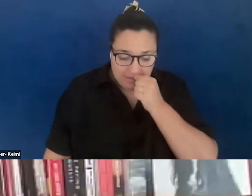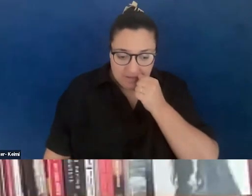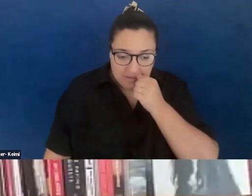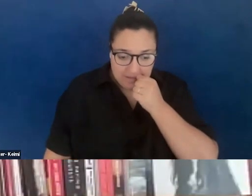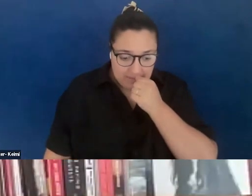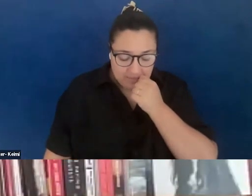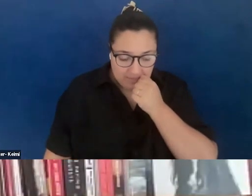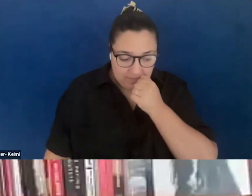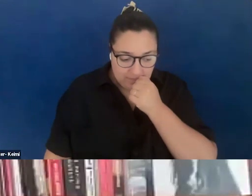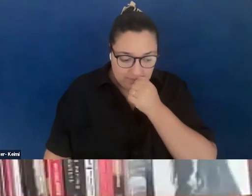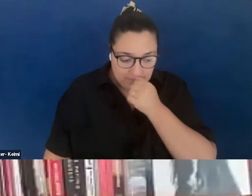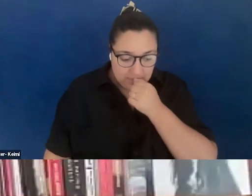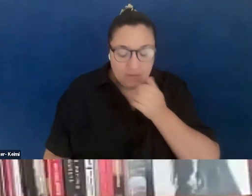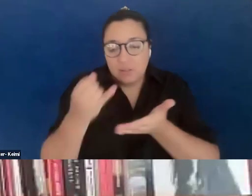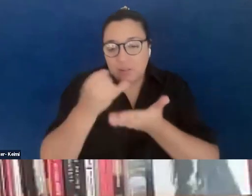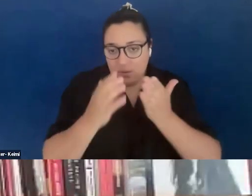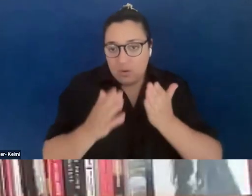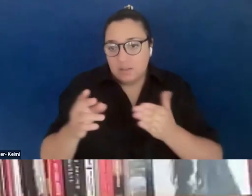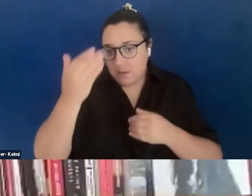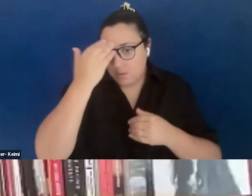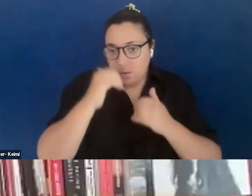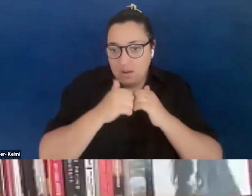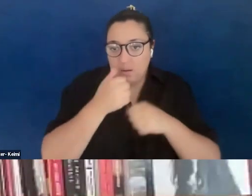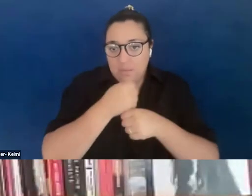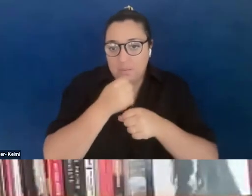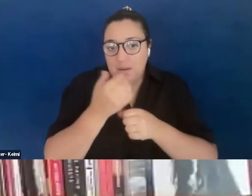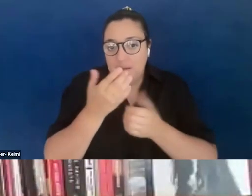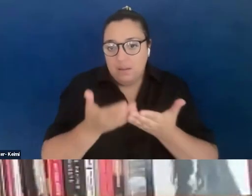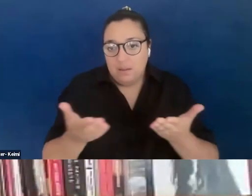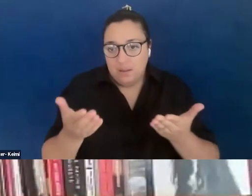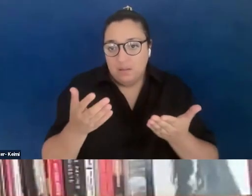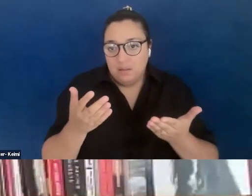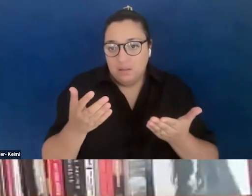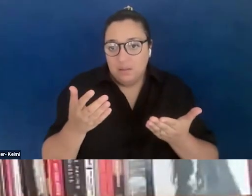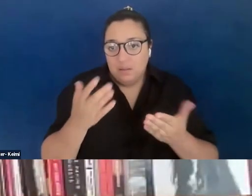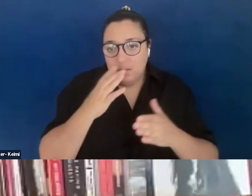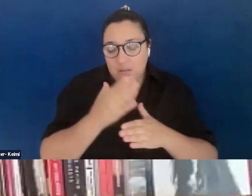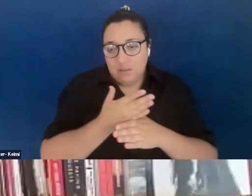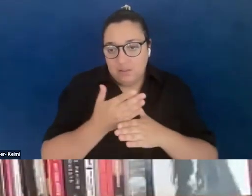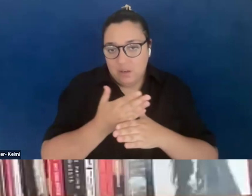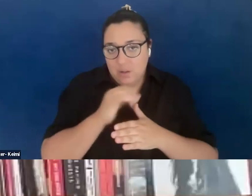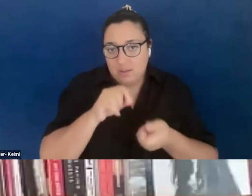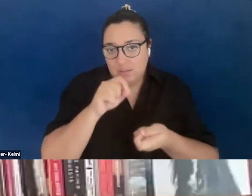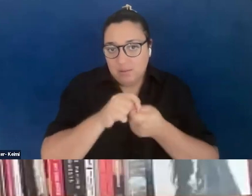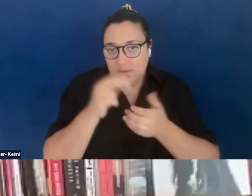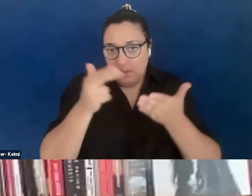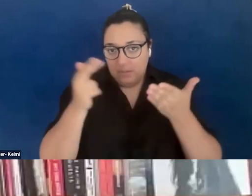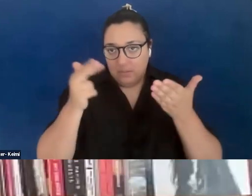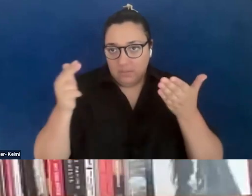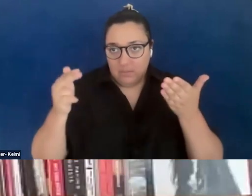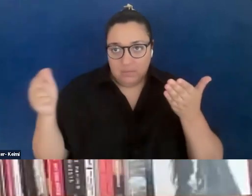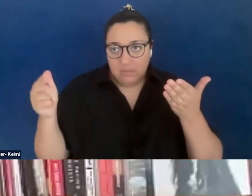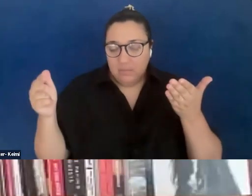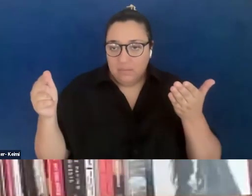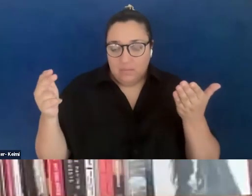artists know how to make things shareable, right, in particular ways, but I just think about that particular mural, and, like, bombing